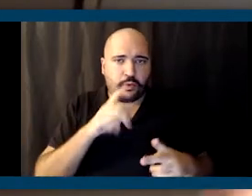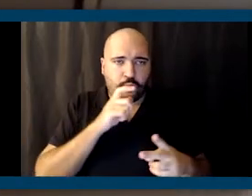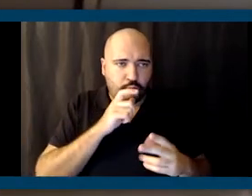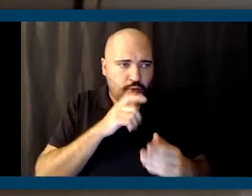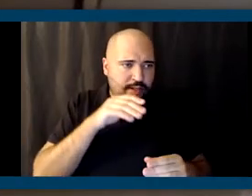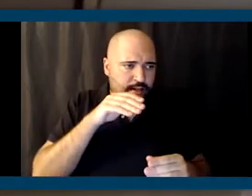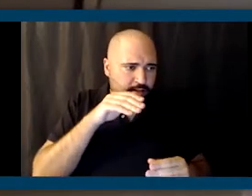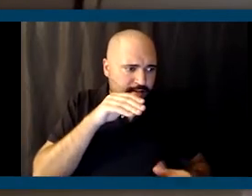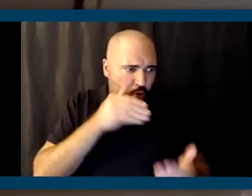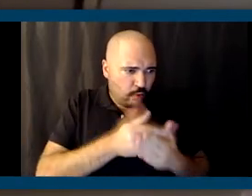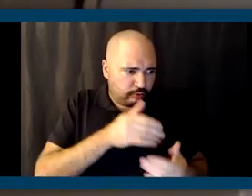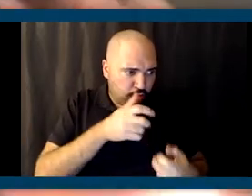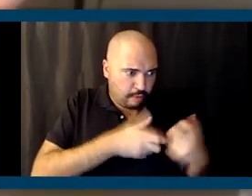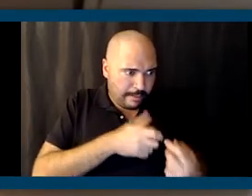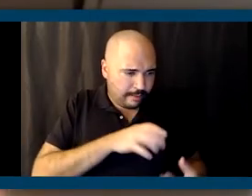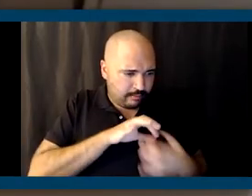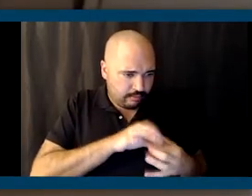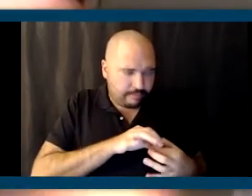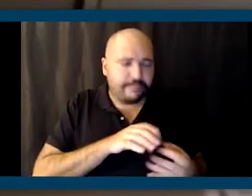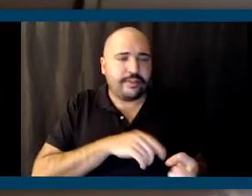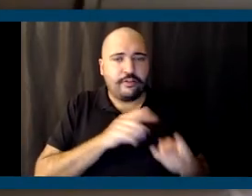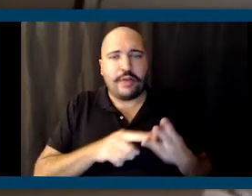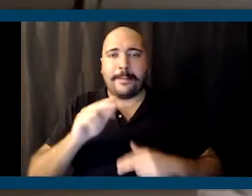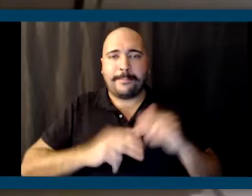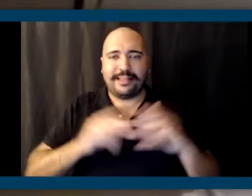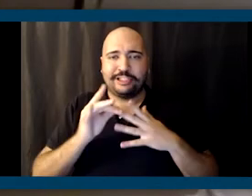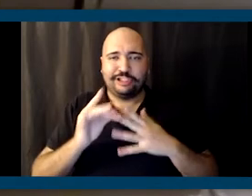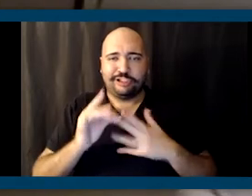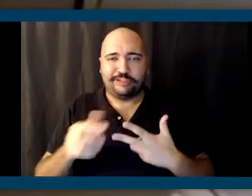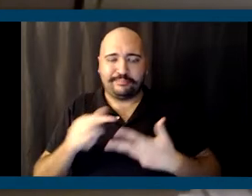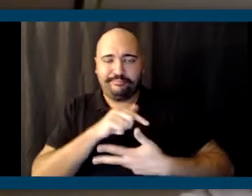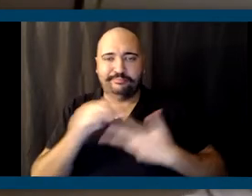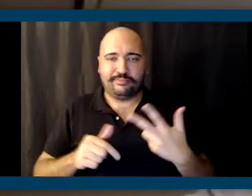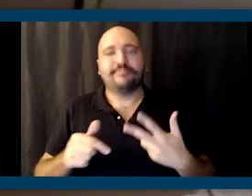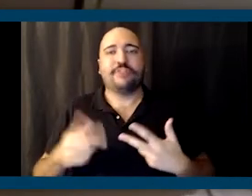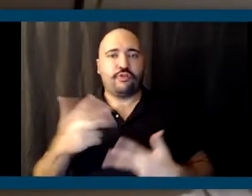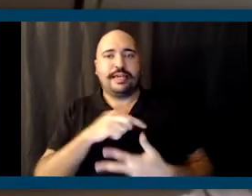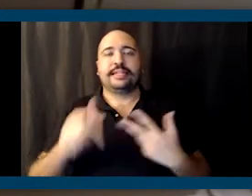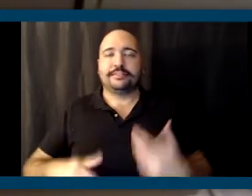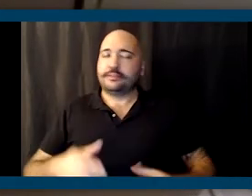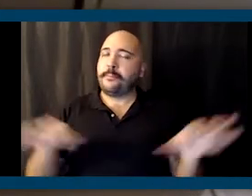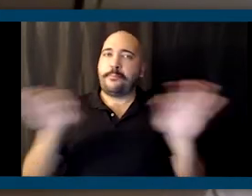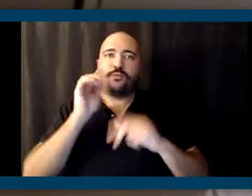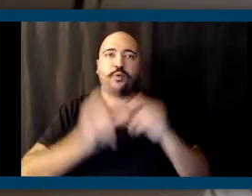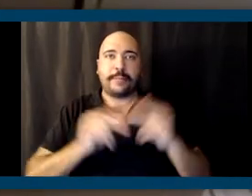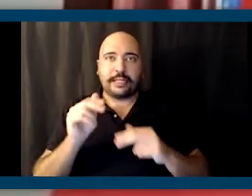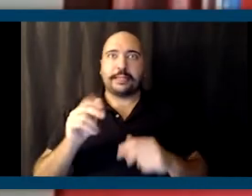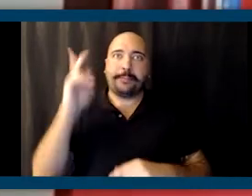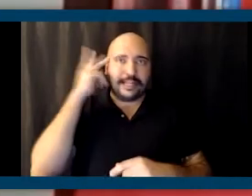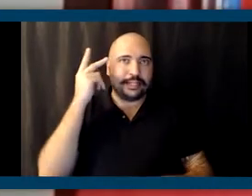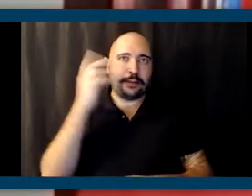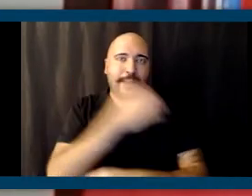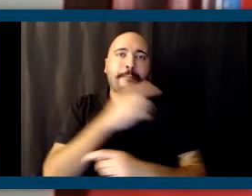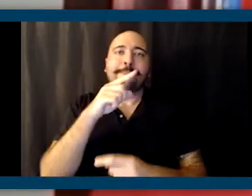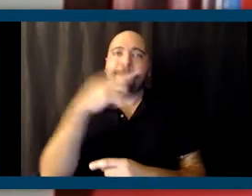three biggest things I've learned from my other work that are most pertinent to the power and building black political power. Thank you very